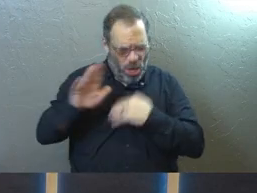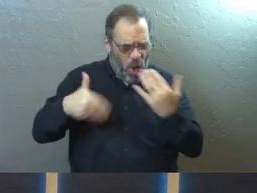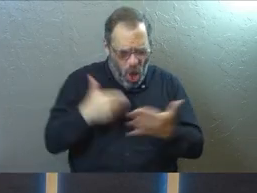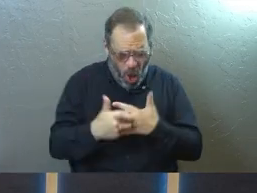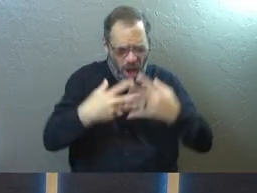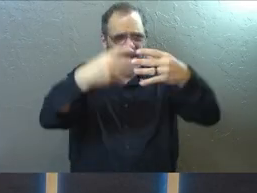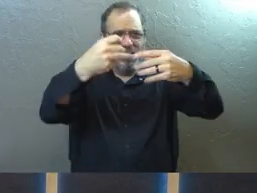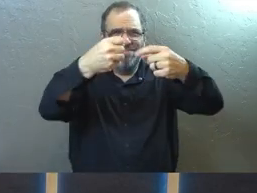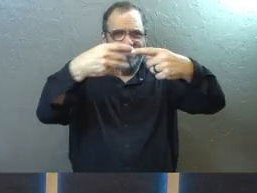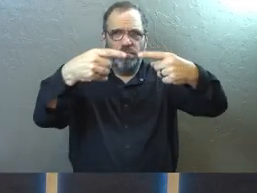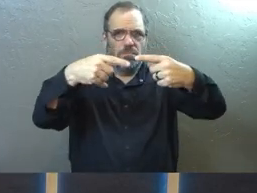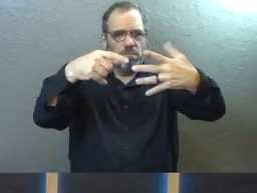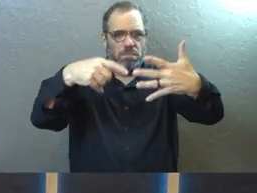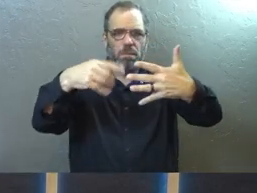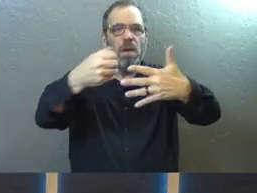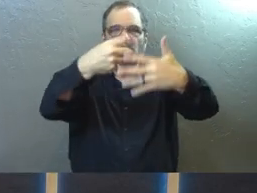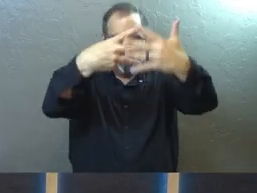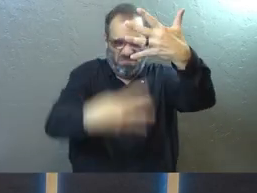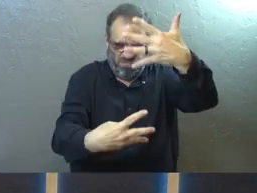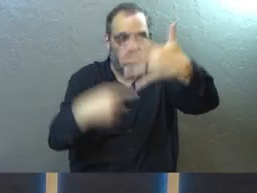all the other things.